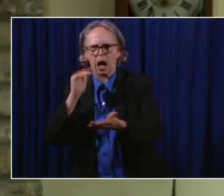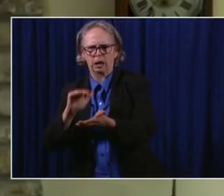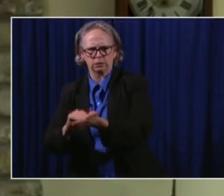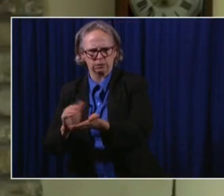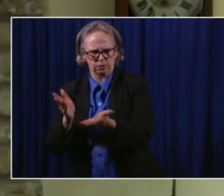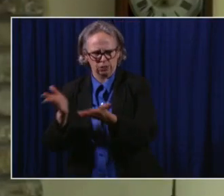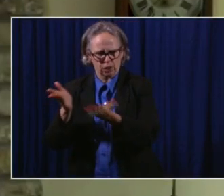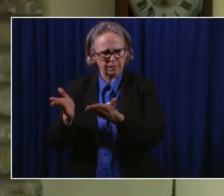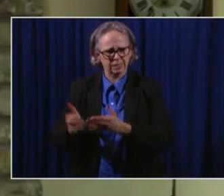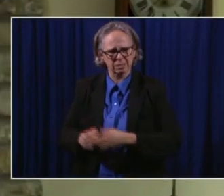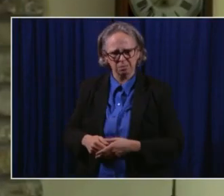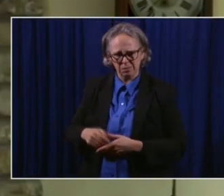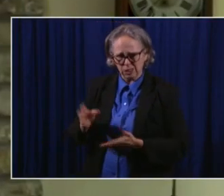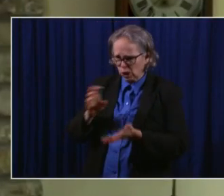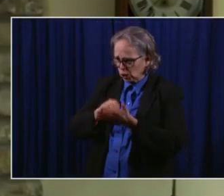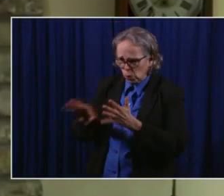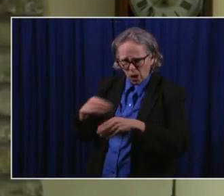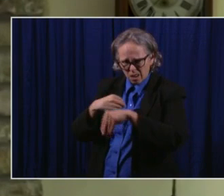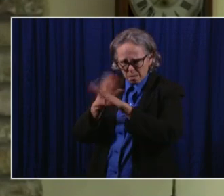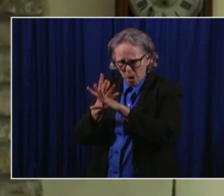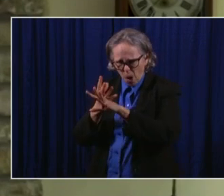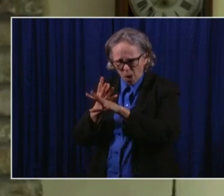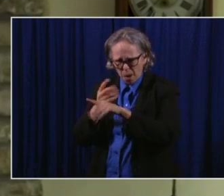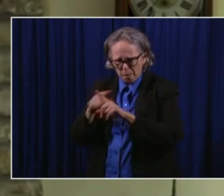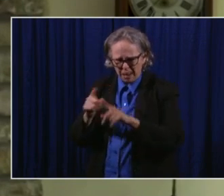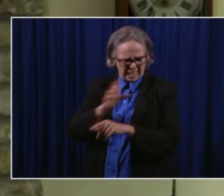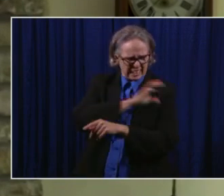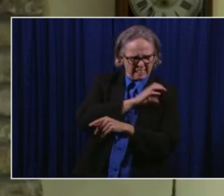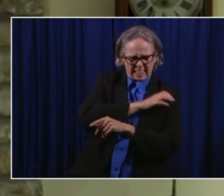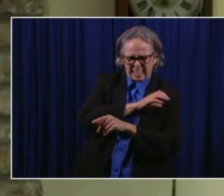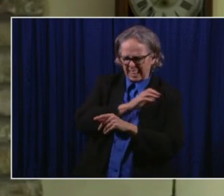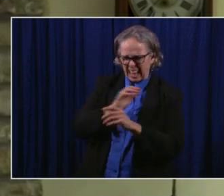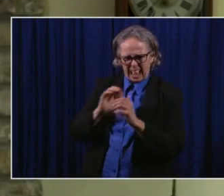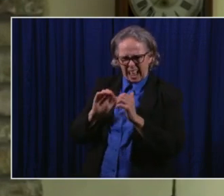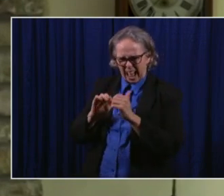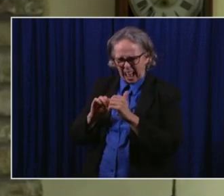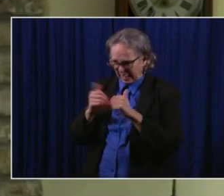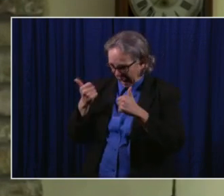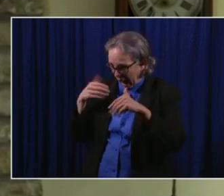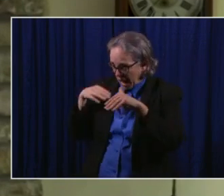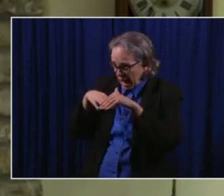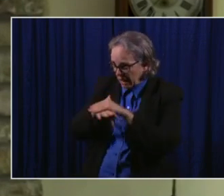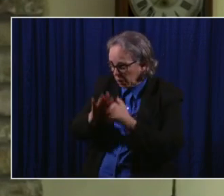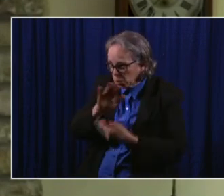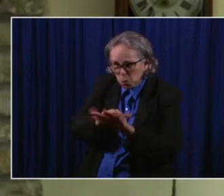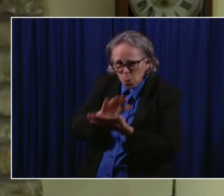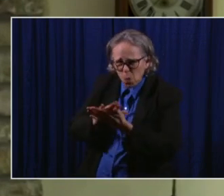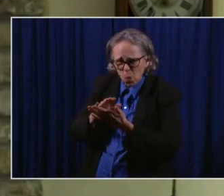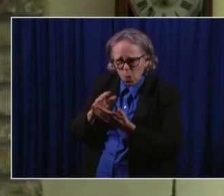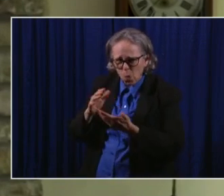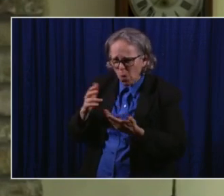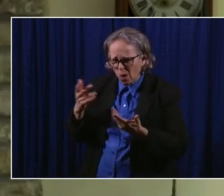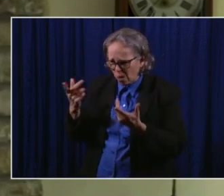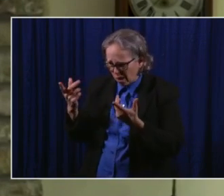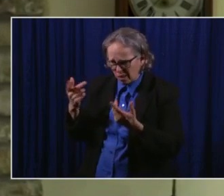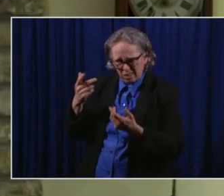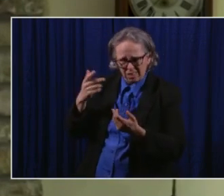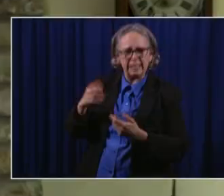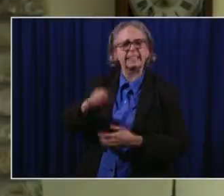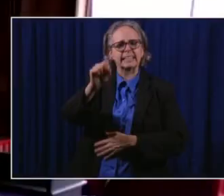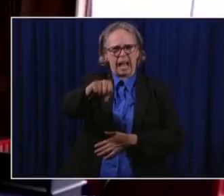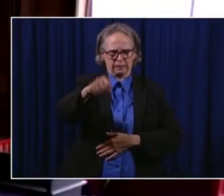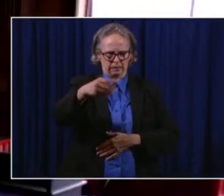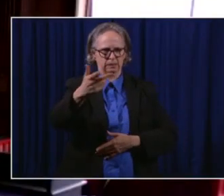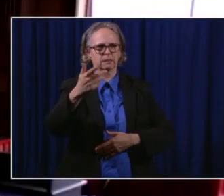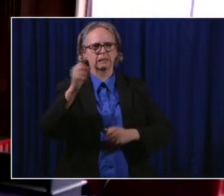though, you're still going to open this up for students to come in and for community members? Yes. By appointment,